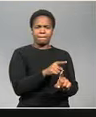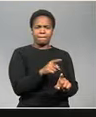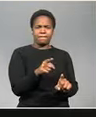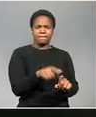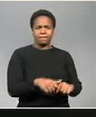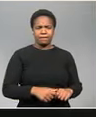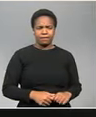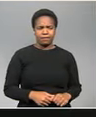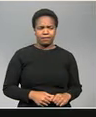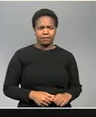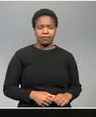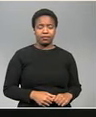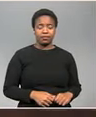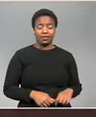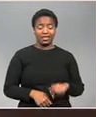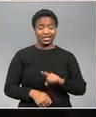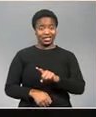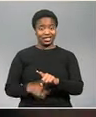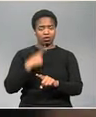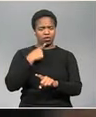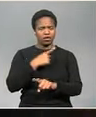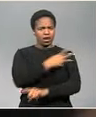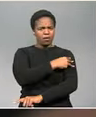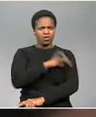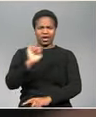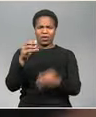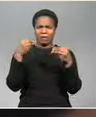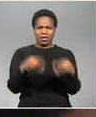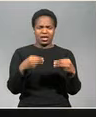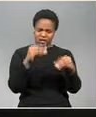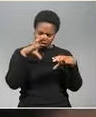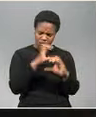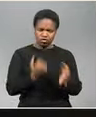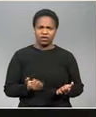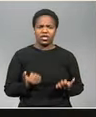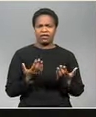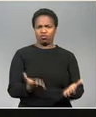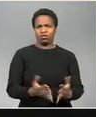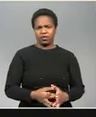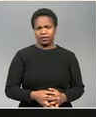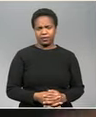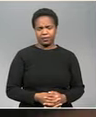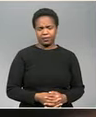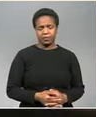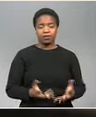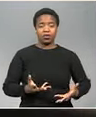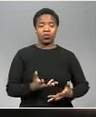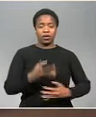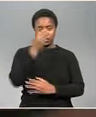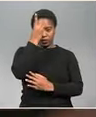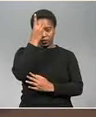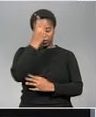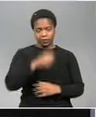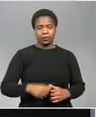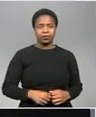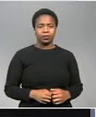Gomede says his boss is too busy focusing on service delivery Desan Dathia Durban